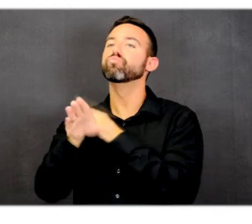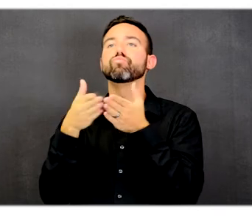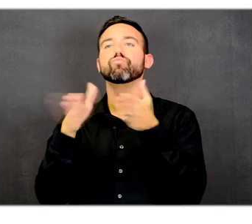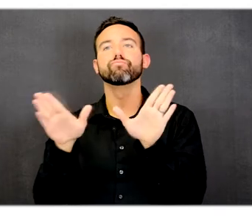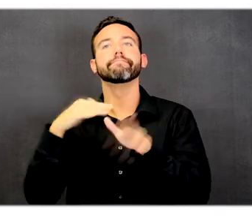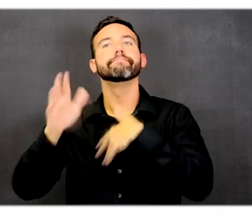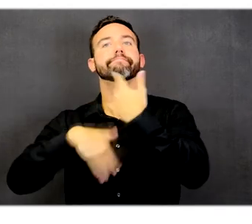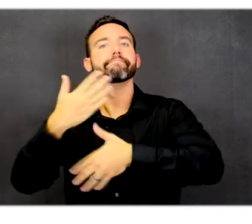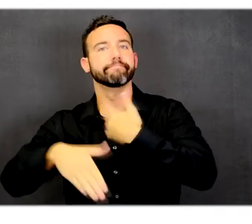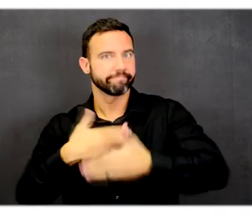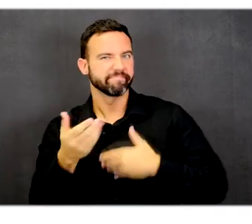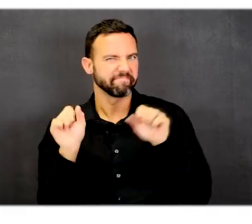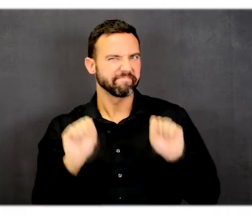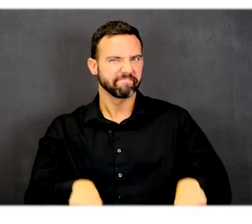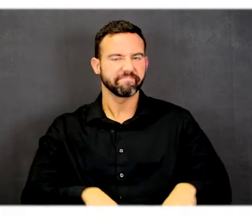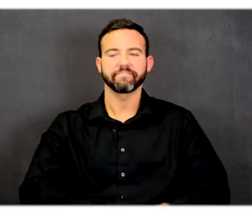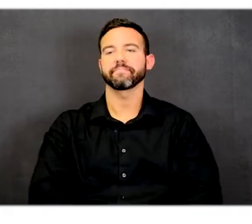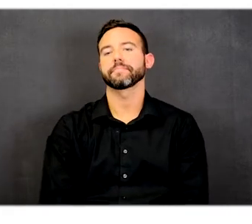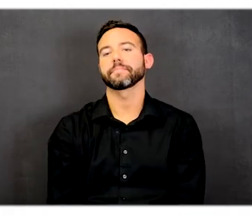meetings.